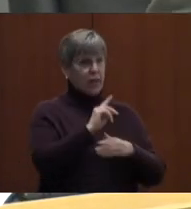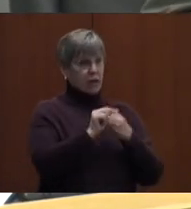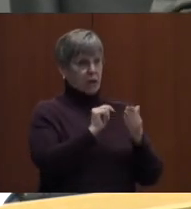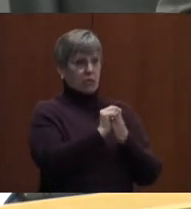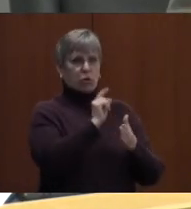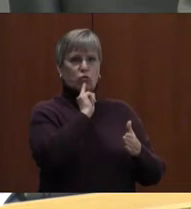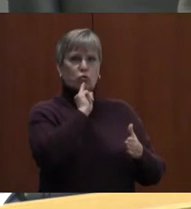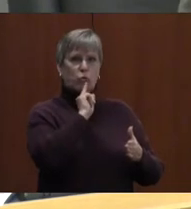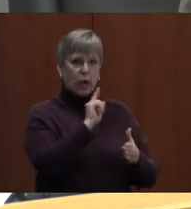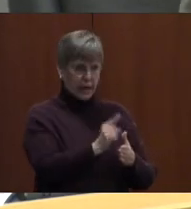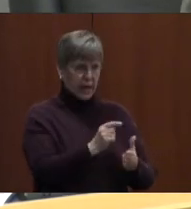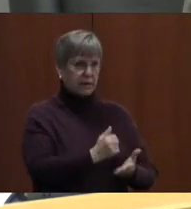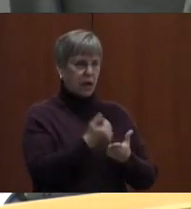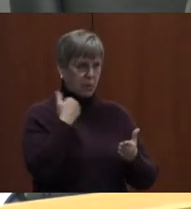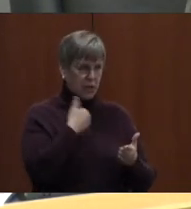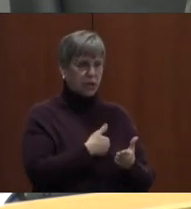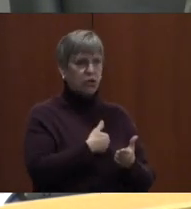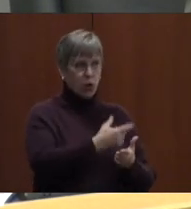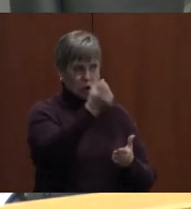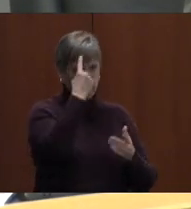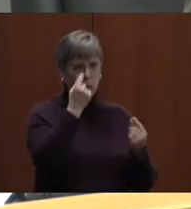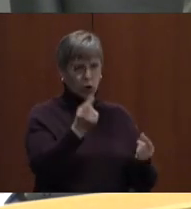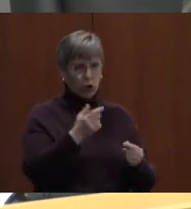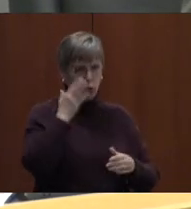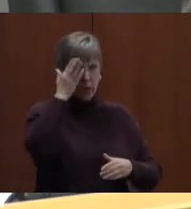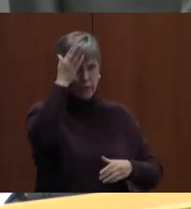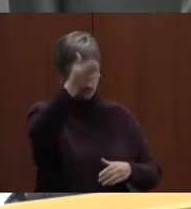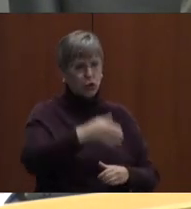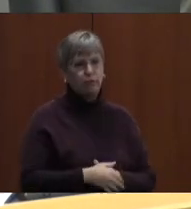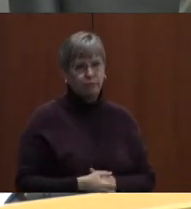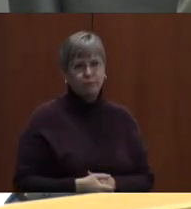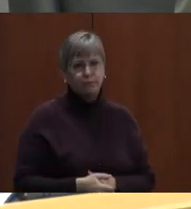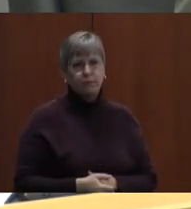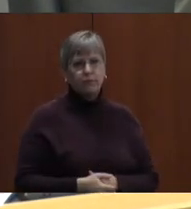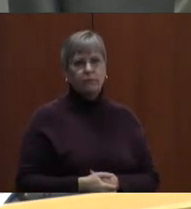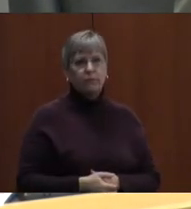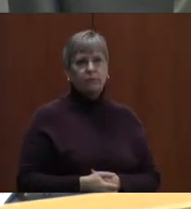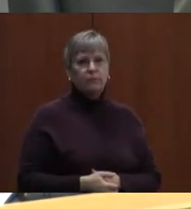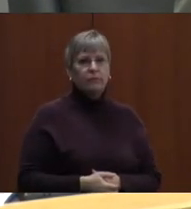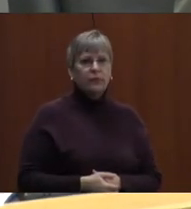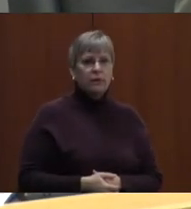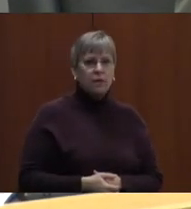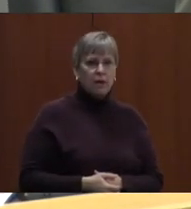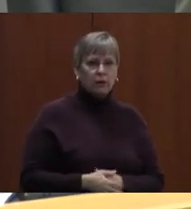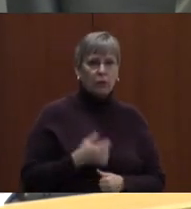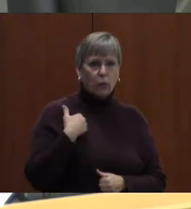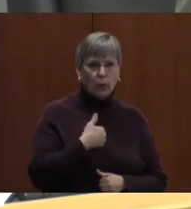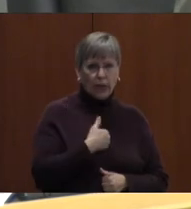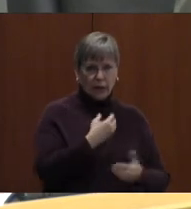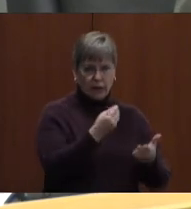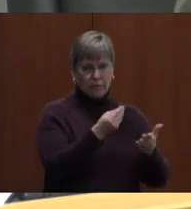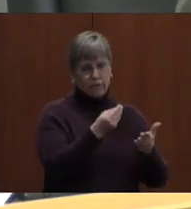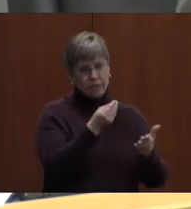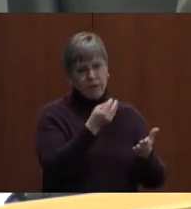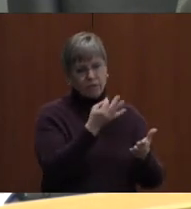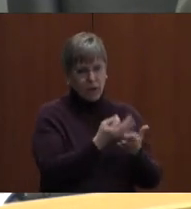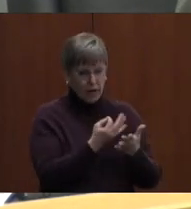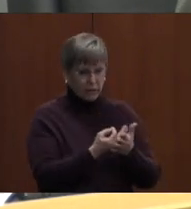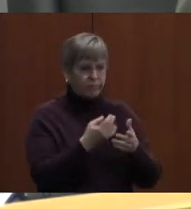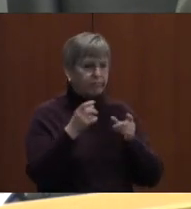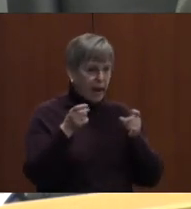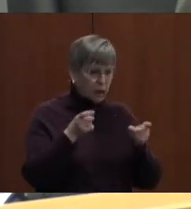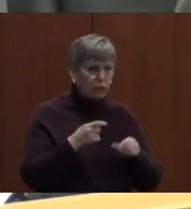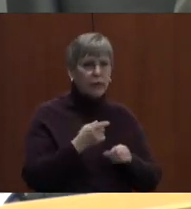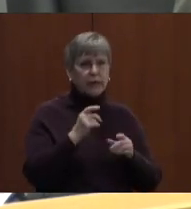pulled together with a solid plan here going forward that we can financially fund, that's manageable with the team of people we have,